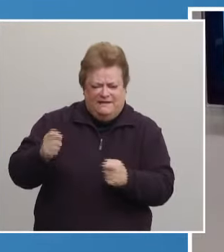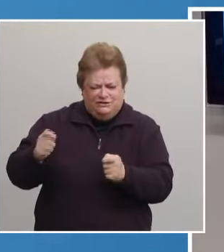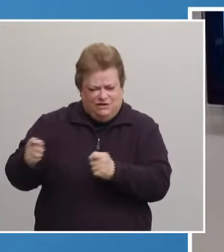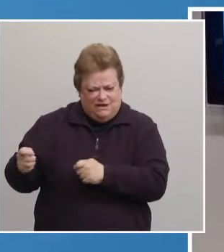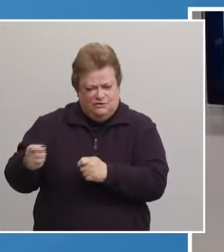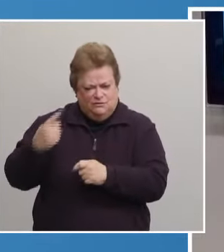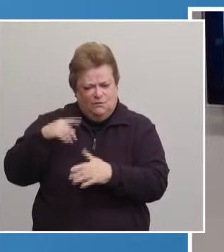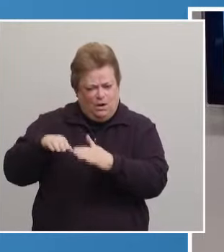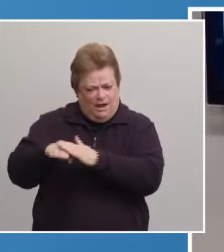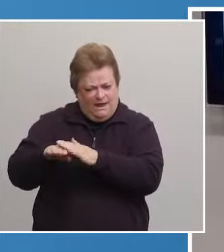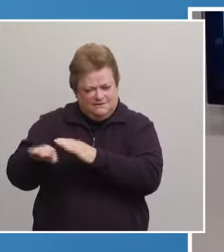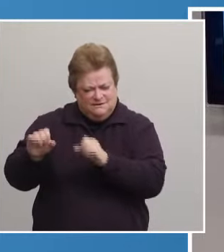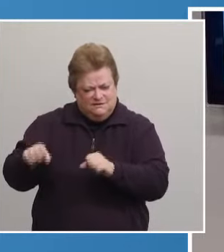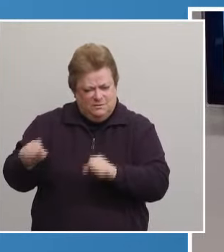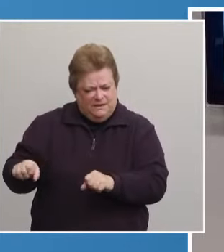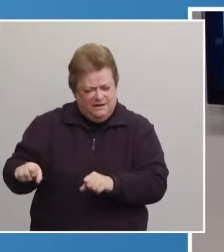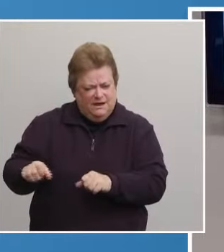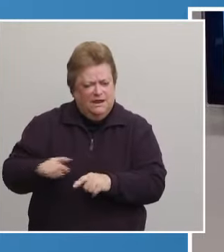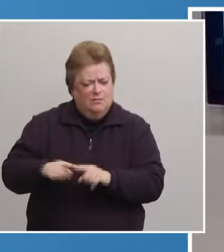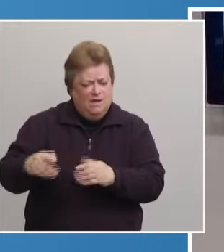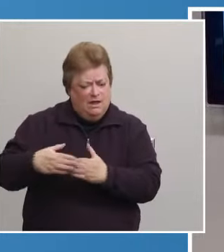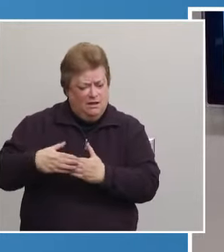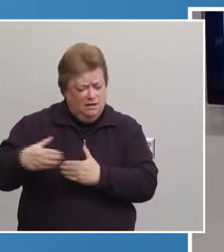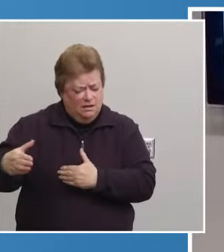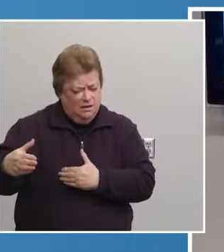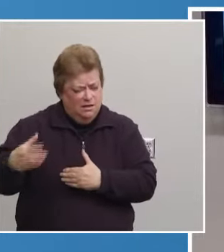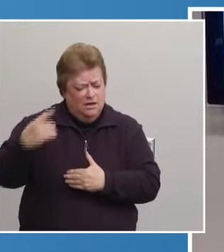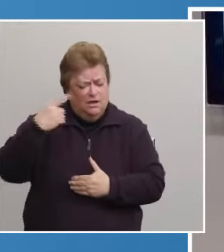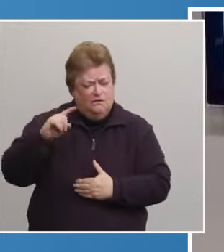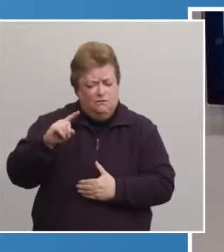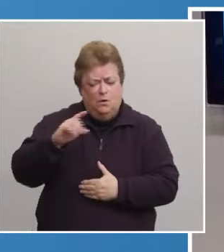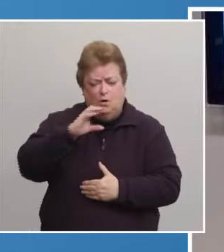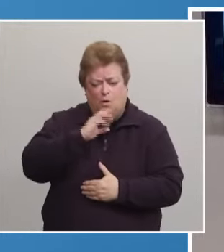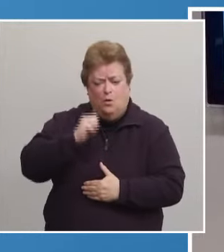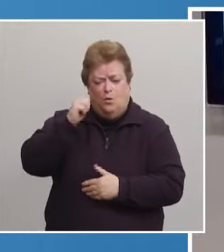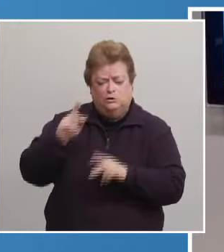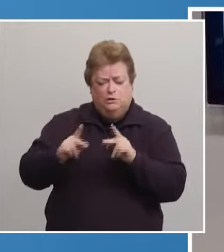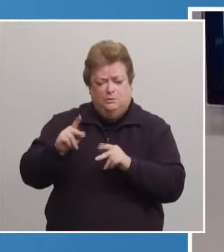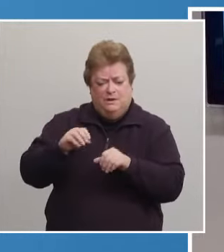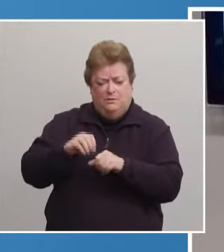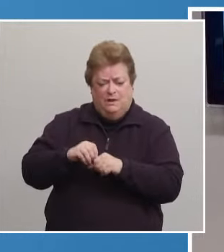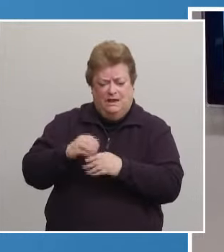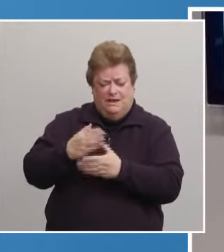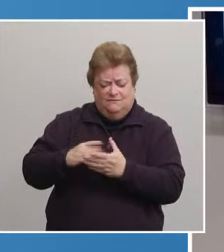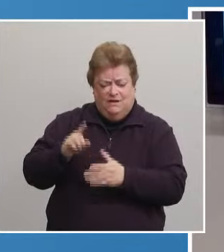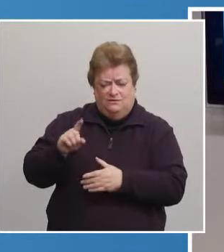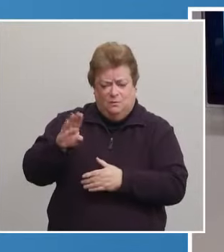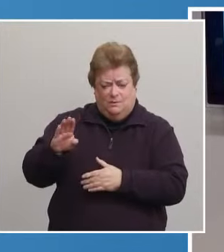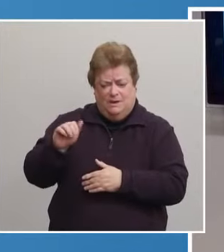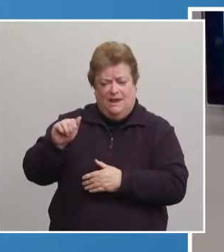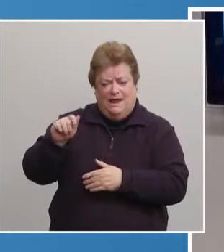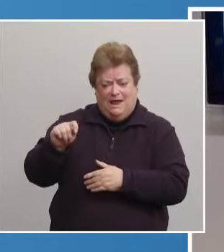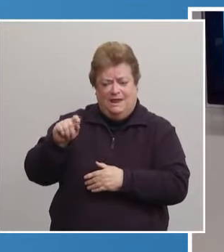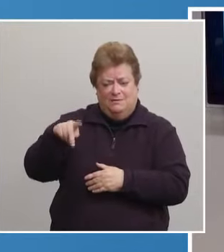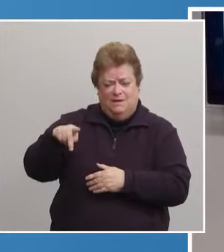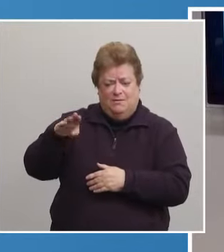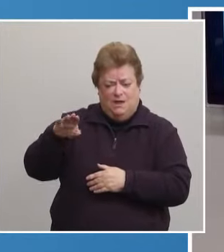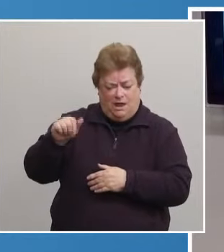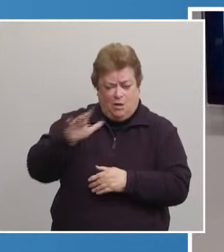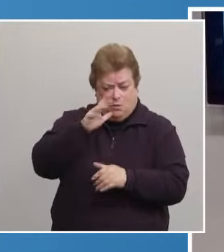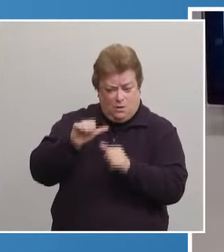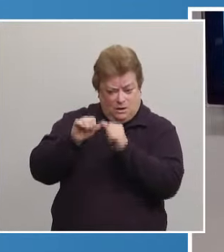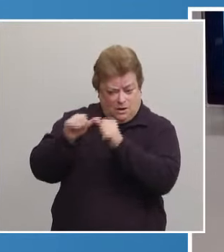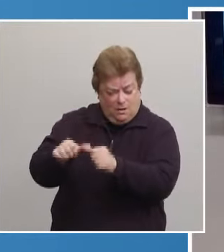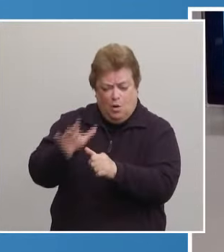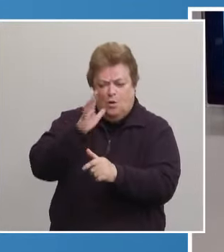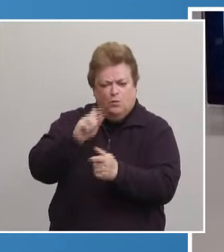forward, is the plan still to do, at least for the older members of Phase 1B clinics at PBA, or will